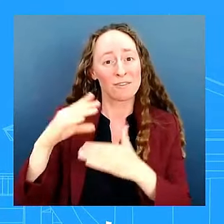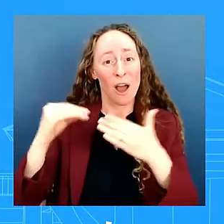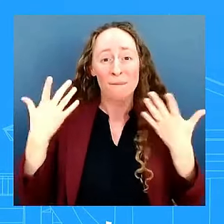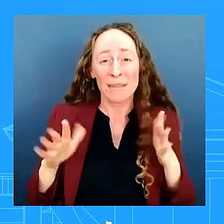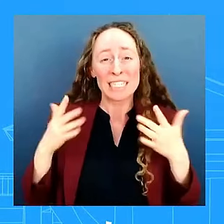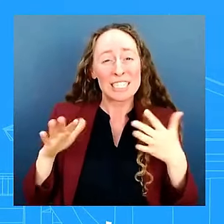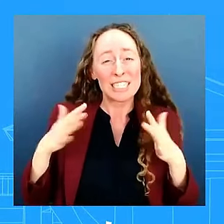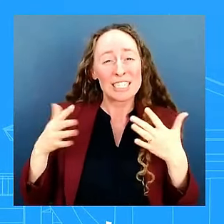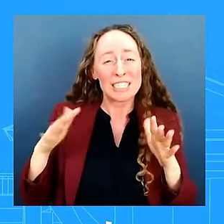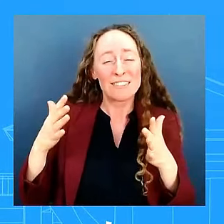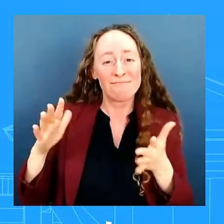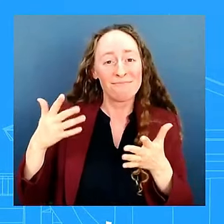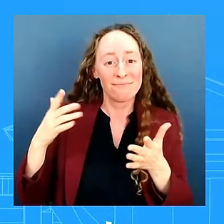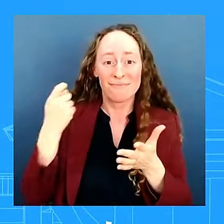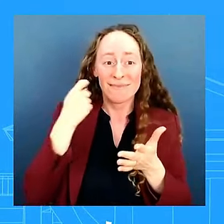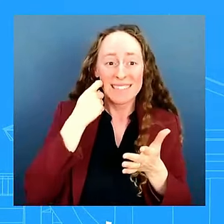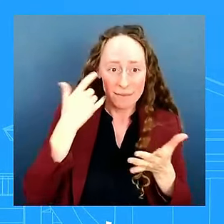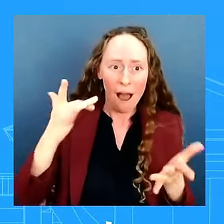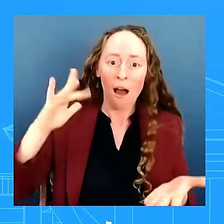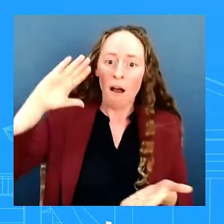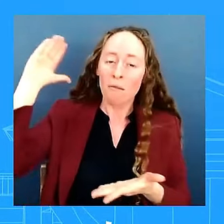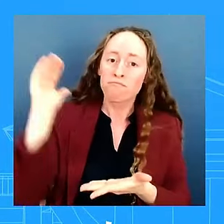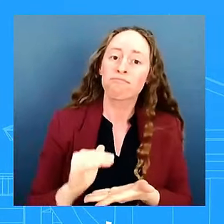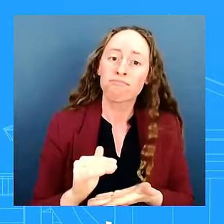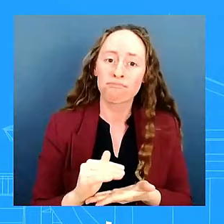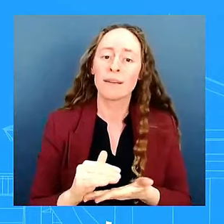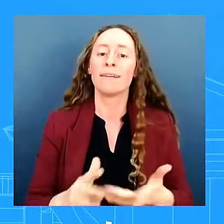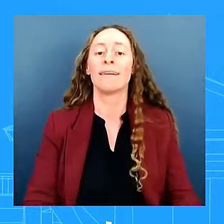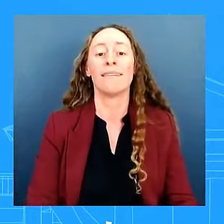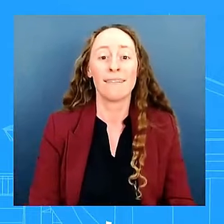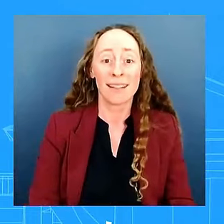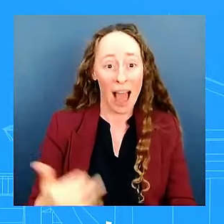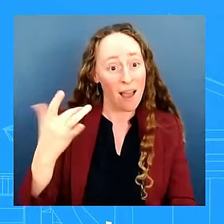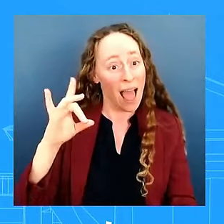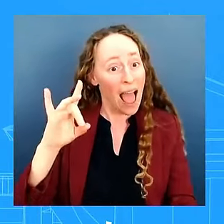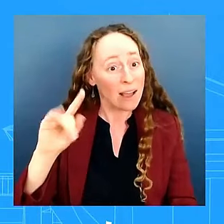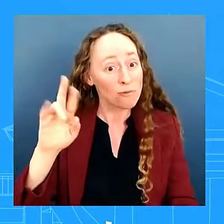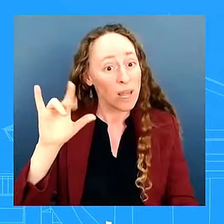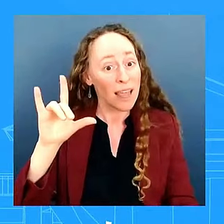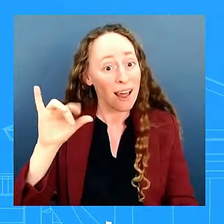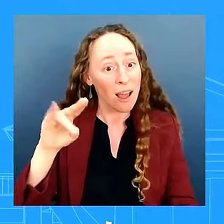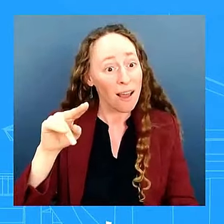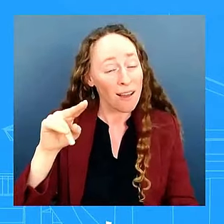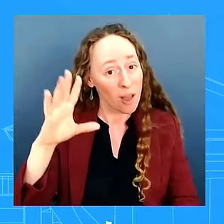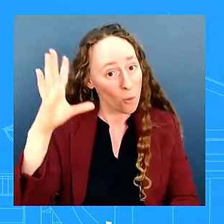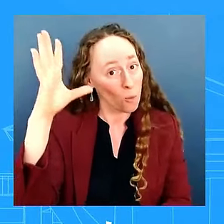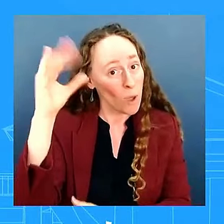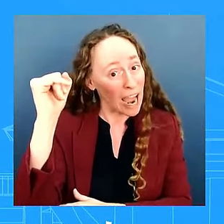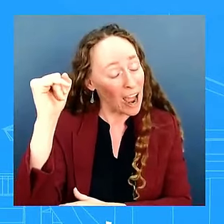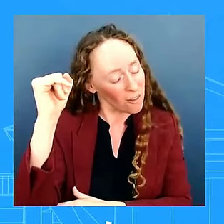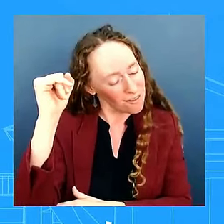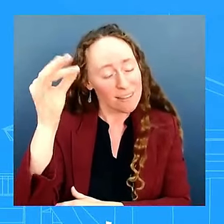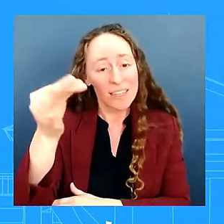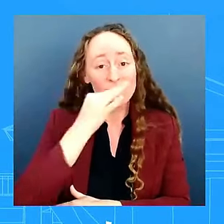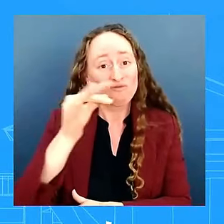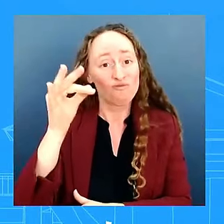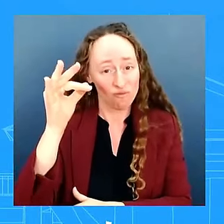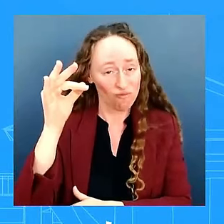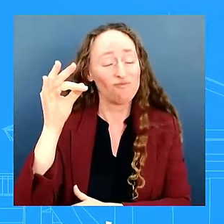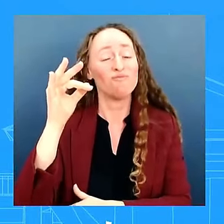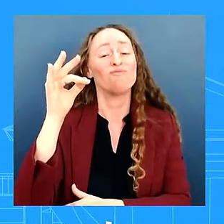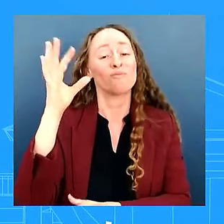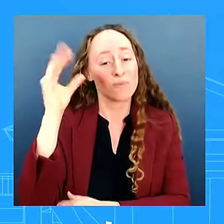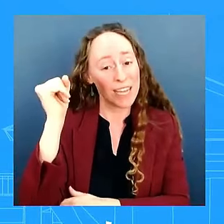now eight trillion a record number in debt that's what the trump administration did i'll see you guys tomorrow thank you